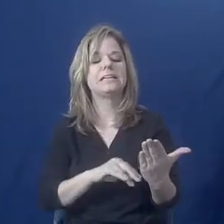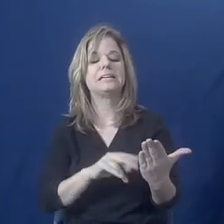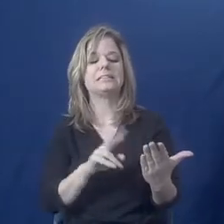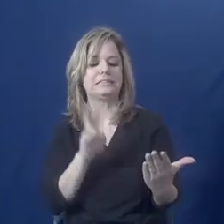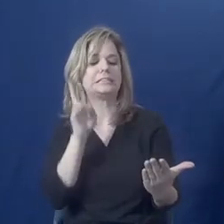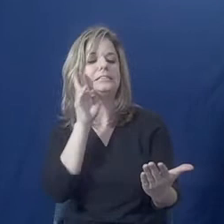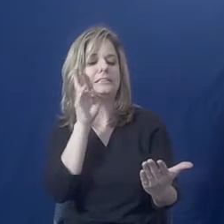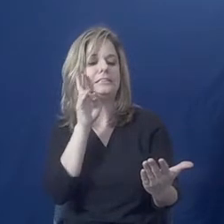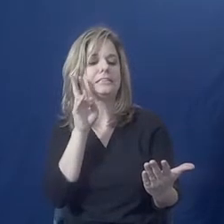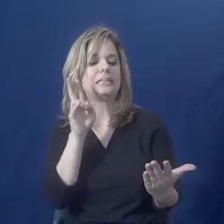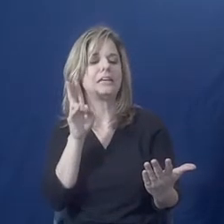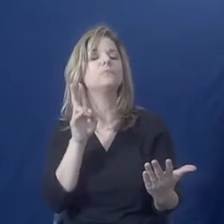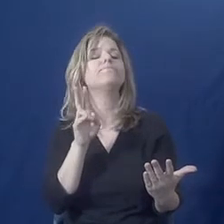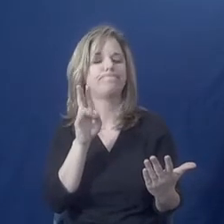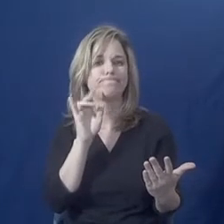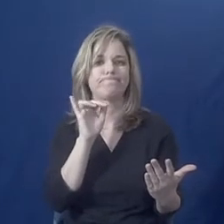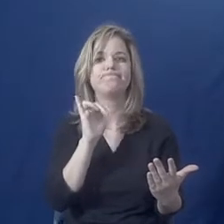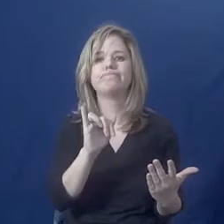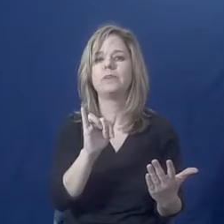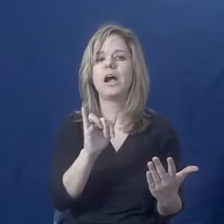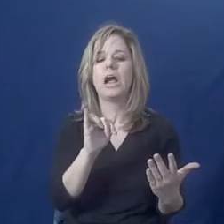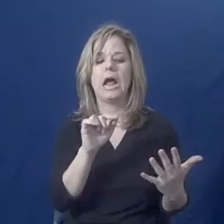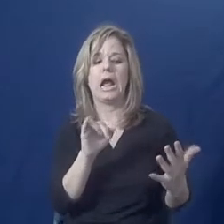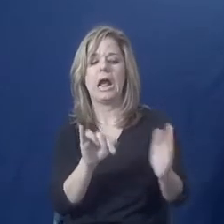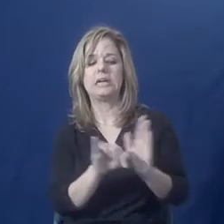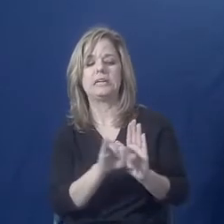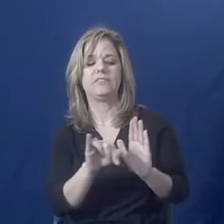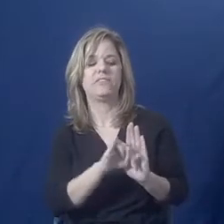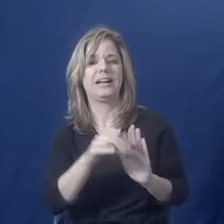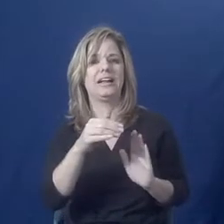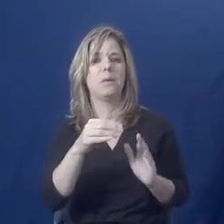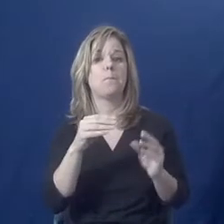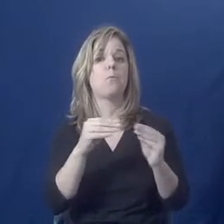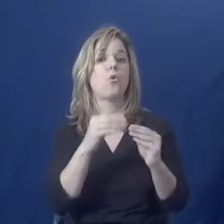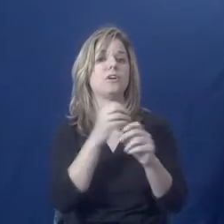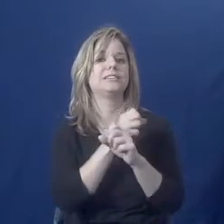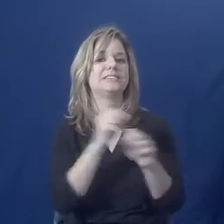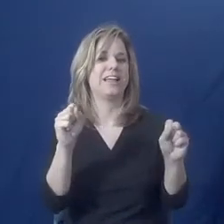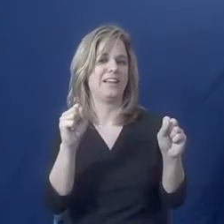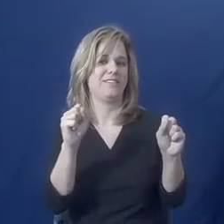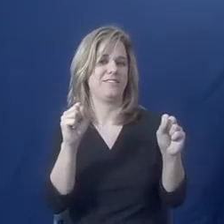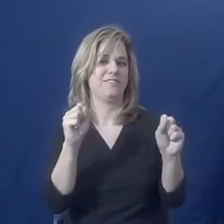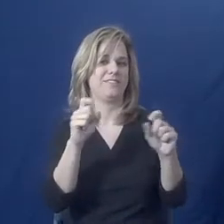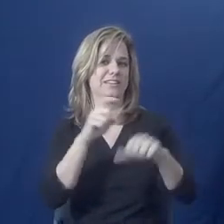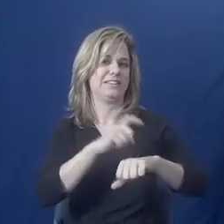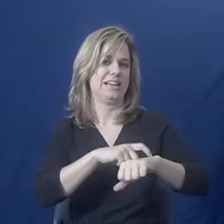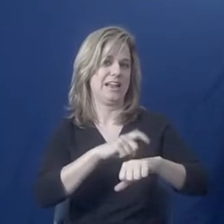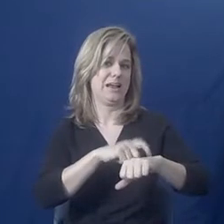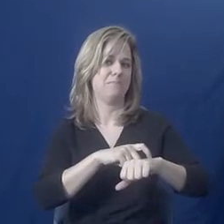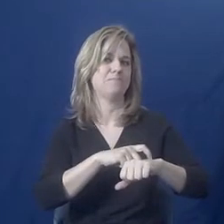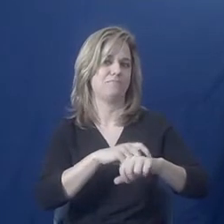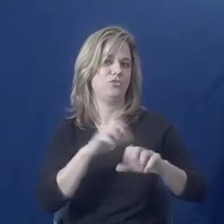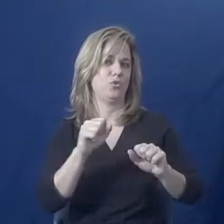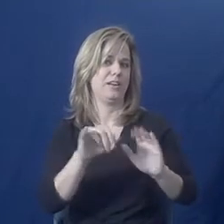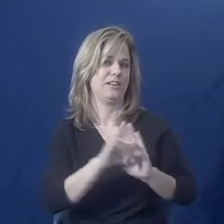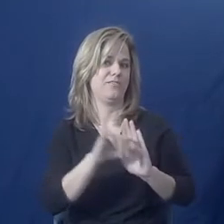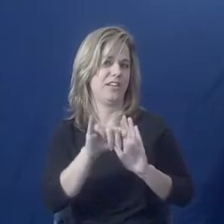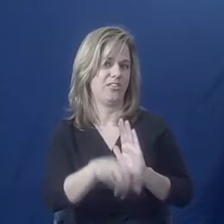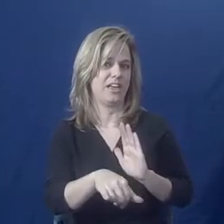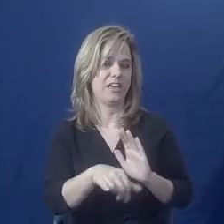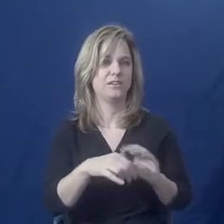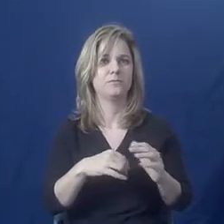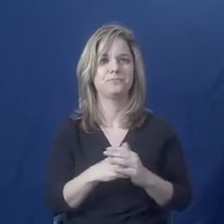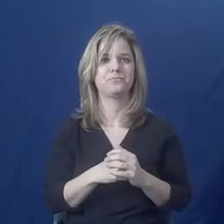the safest place to leave is, when the safest time. Remember that survivors of domestic